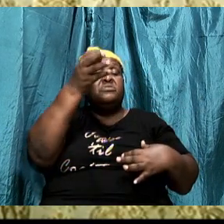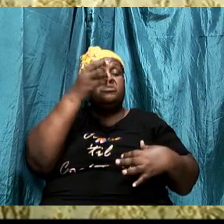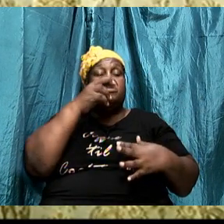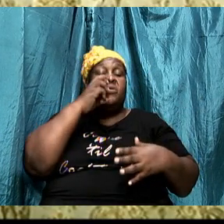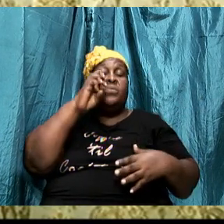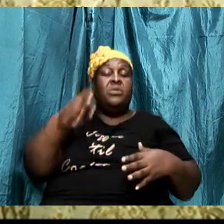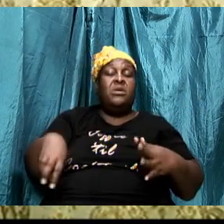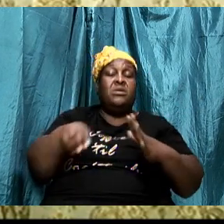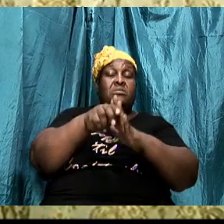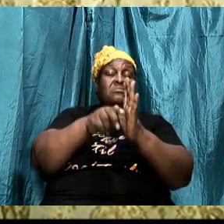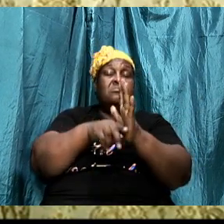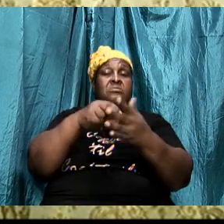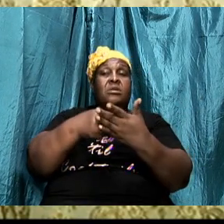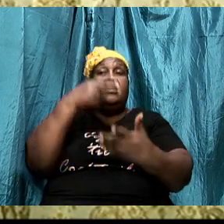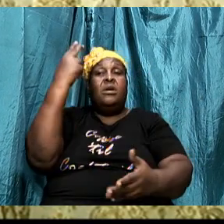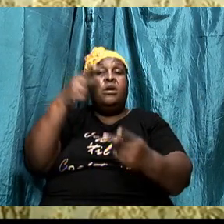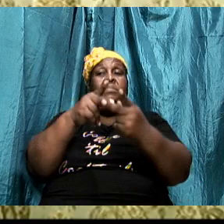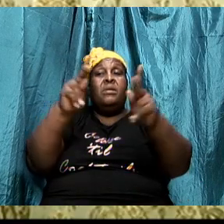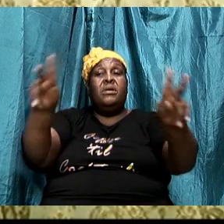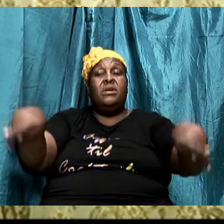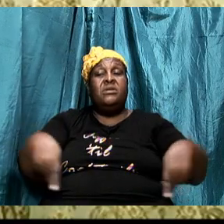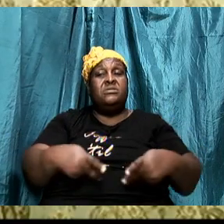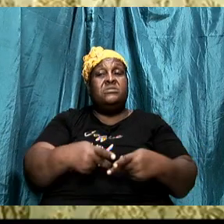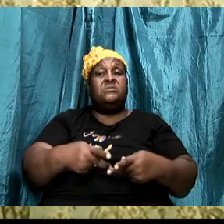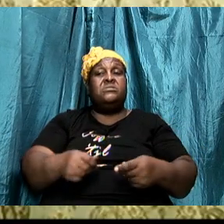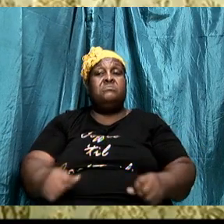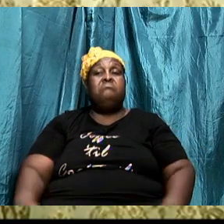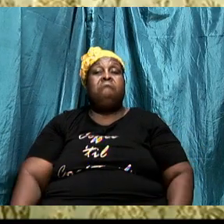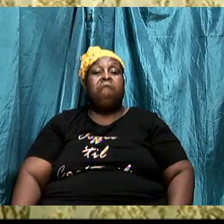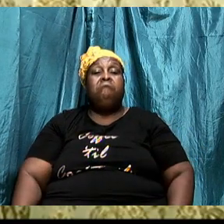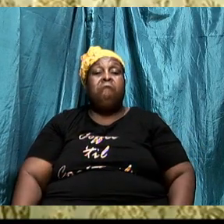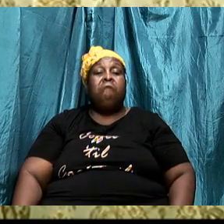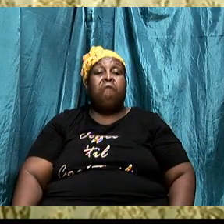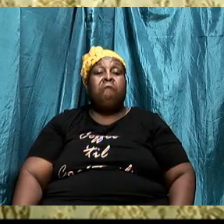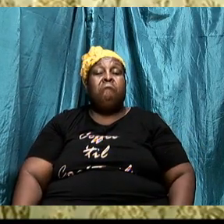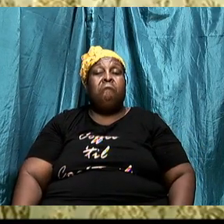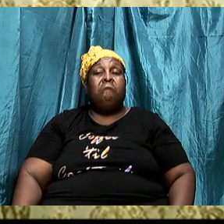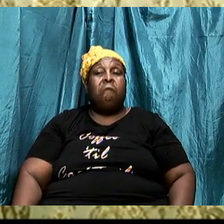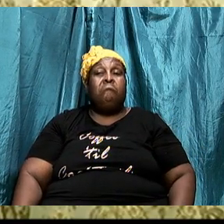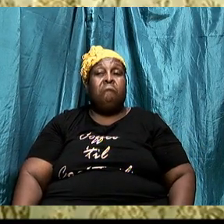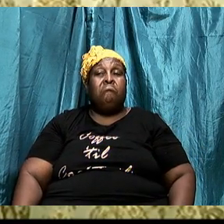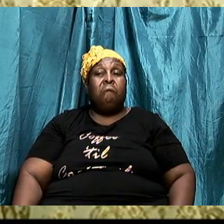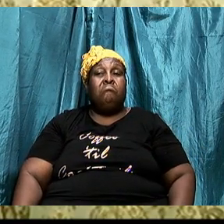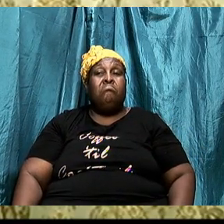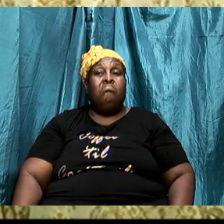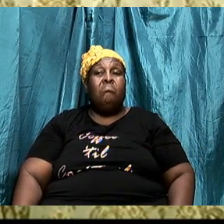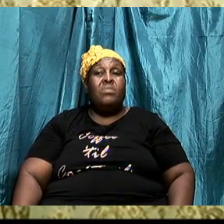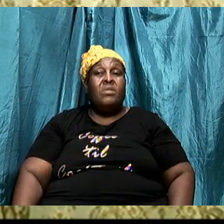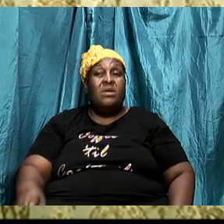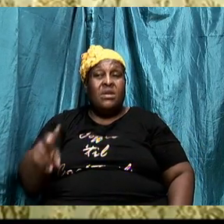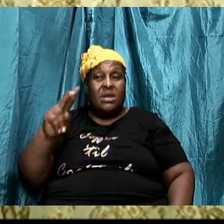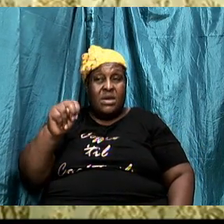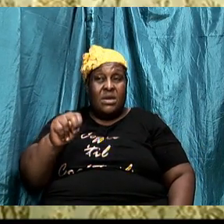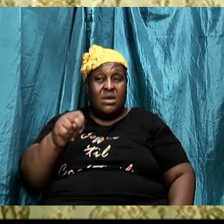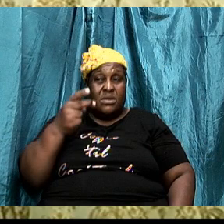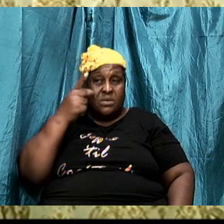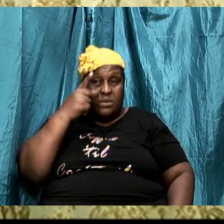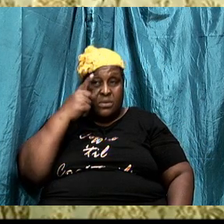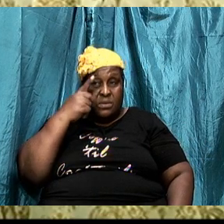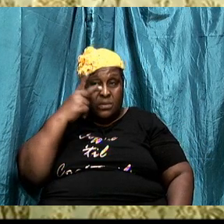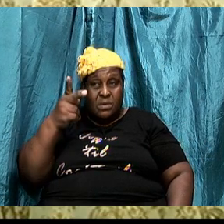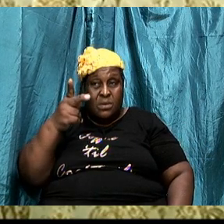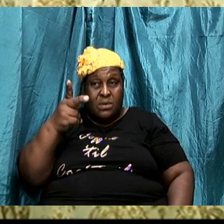high places before we go any further we need to look at two things one